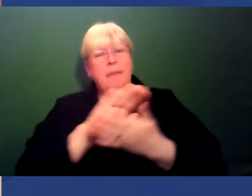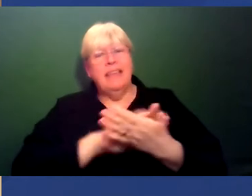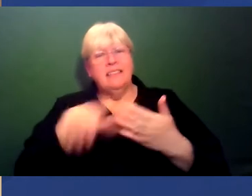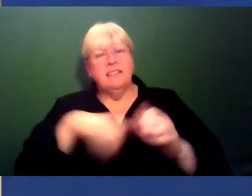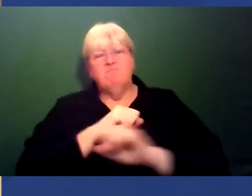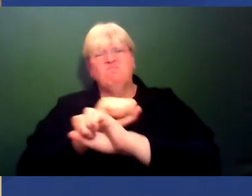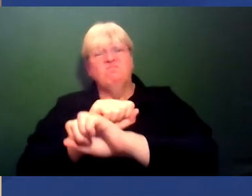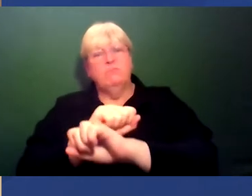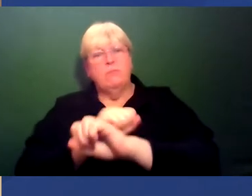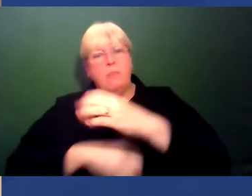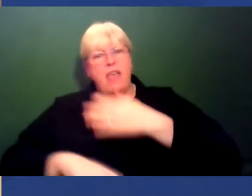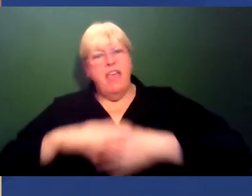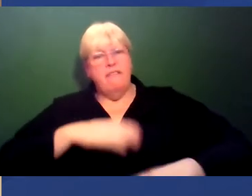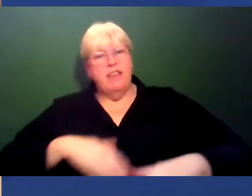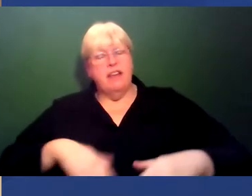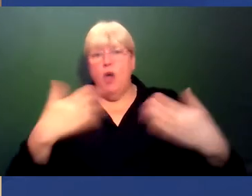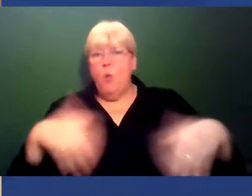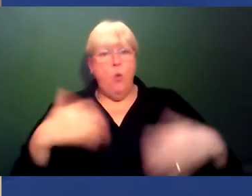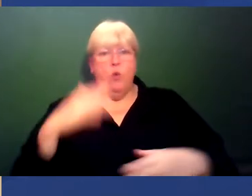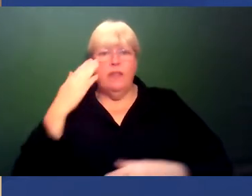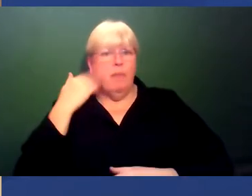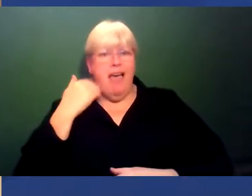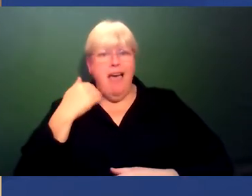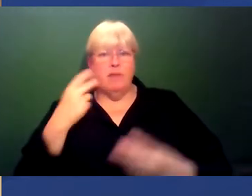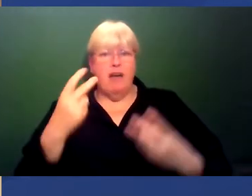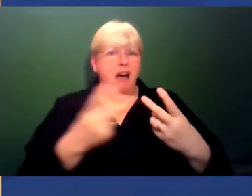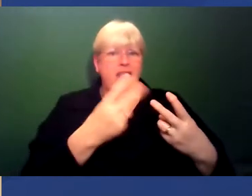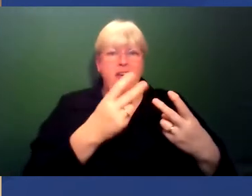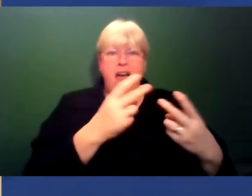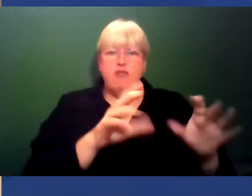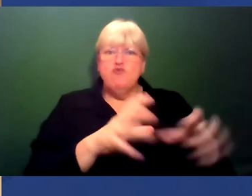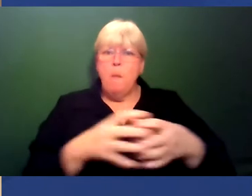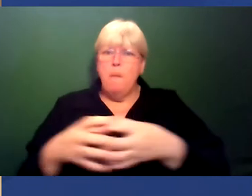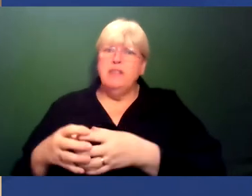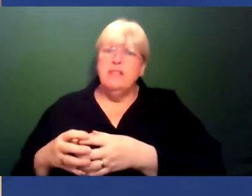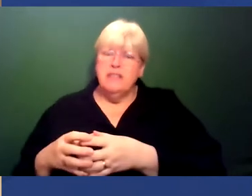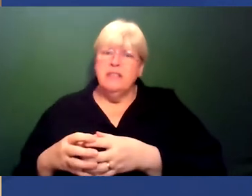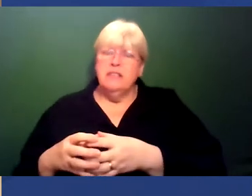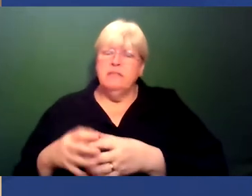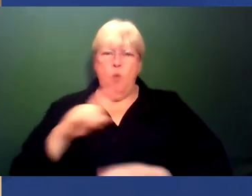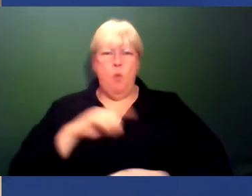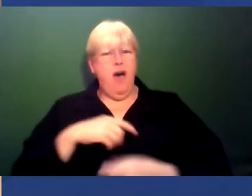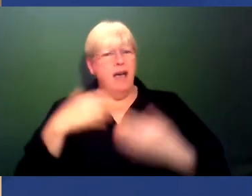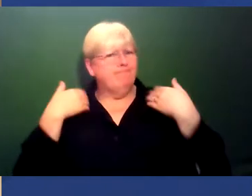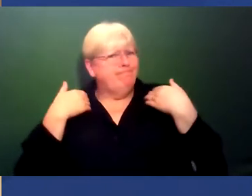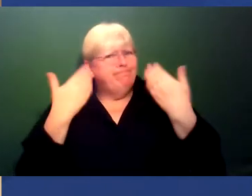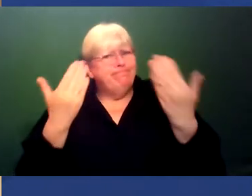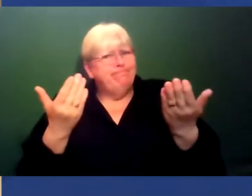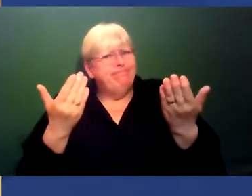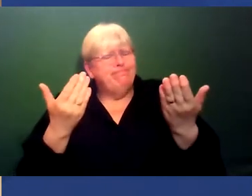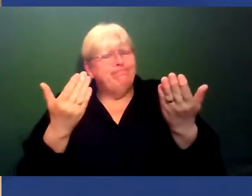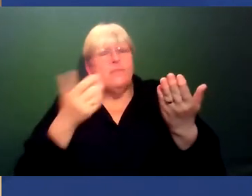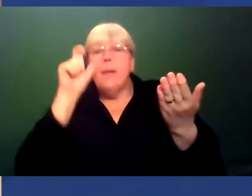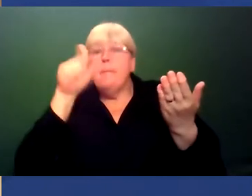behaviours, not just towards black people, but also towards other marginalised groups. So why is that? You know, we've got people who,